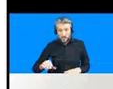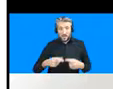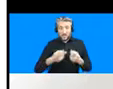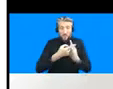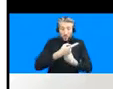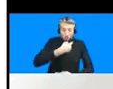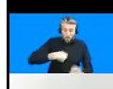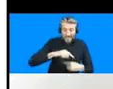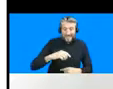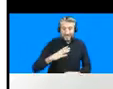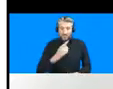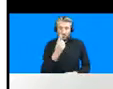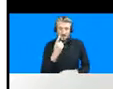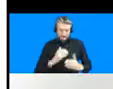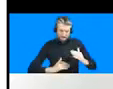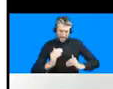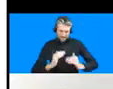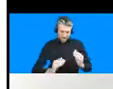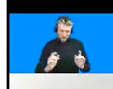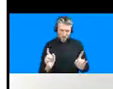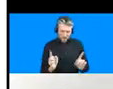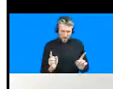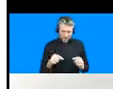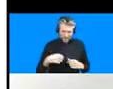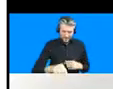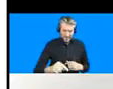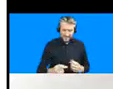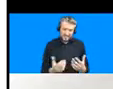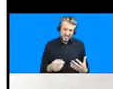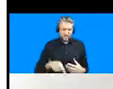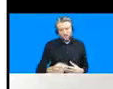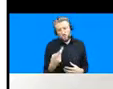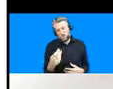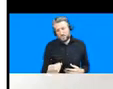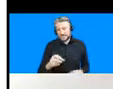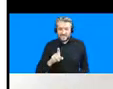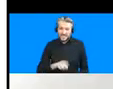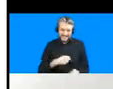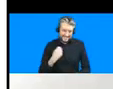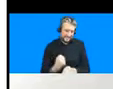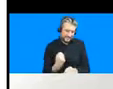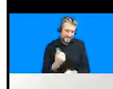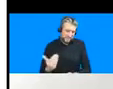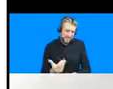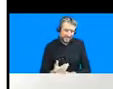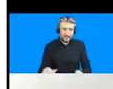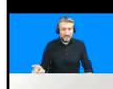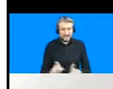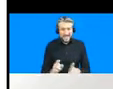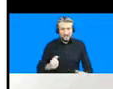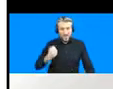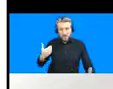how much we've built in the past thousand years and simply put you know about 75 percent of that infrastructure that we require by 2050